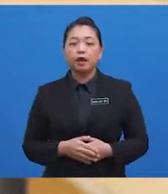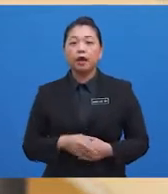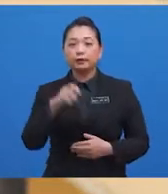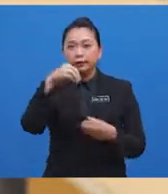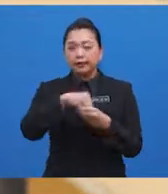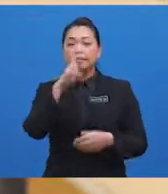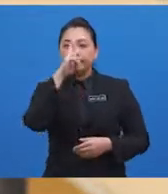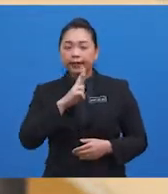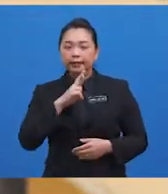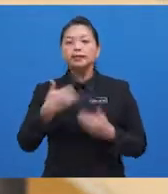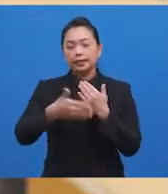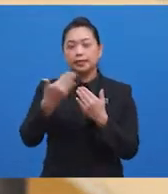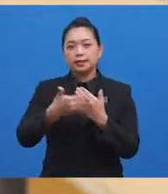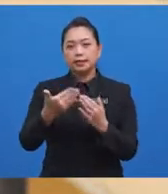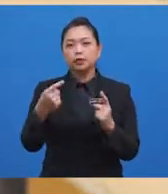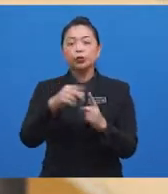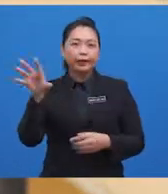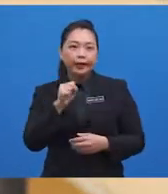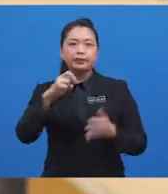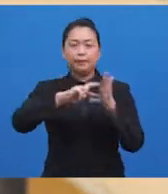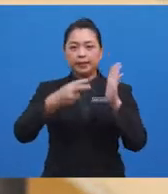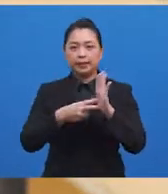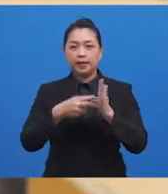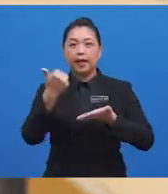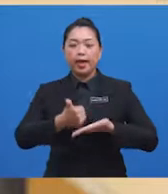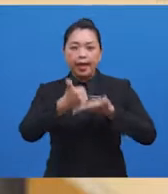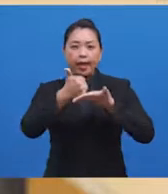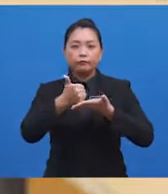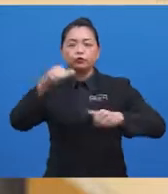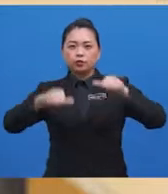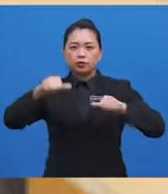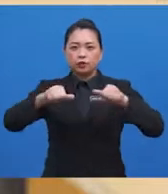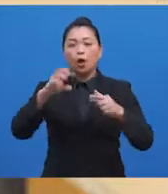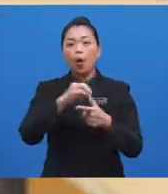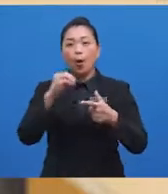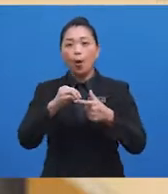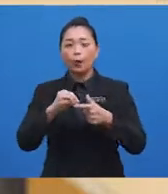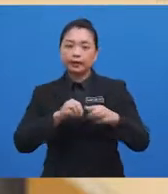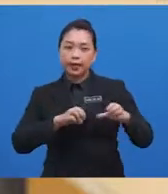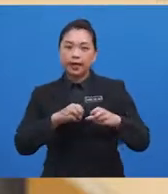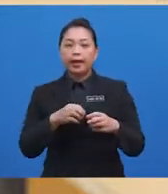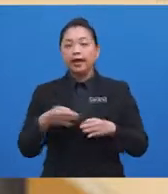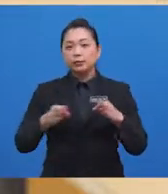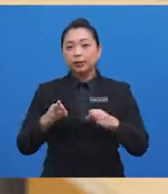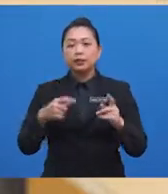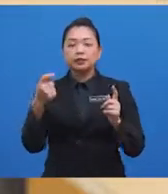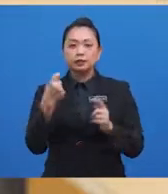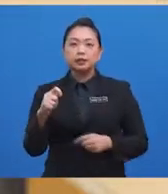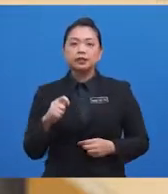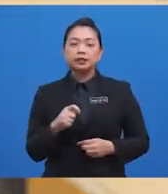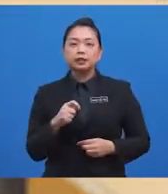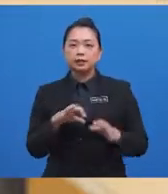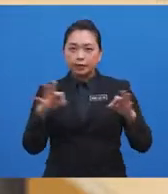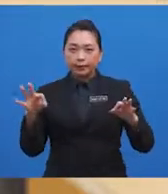are easier to grasp in meaning and help justify or explain the statements in red.